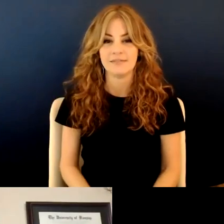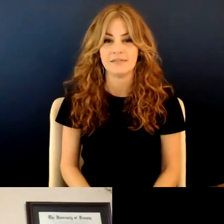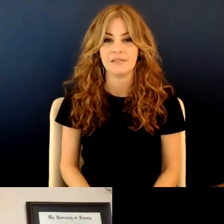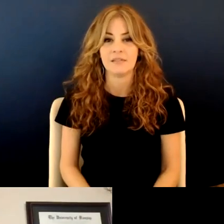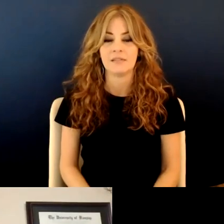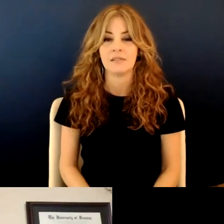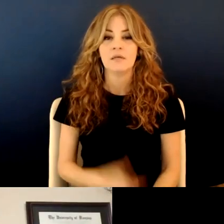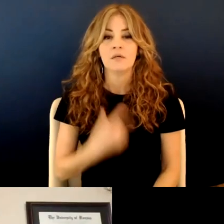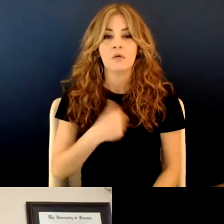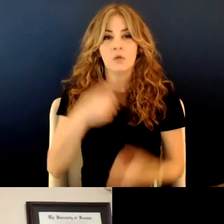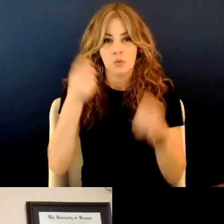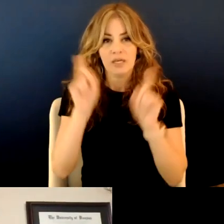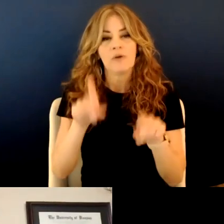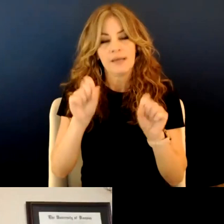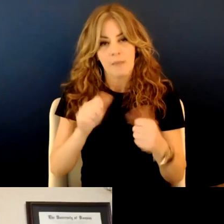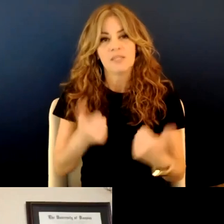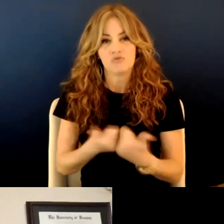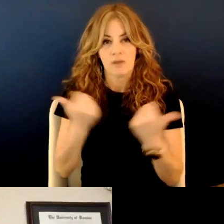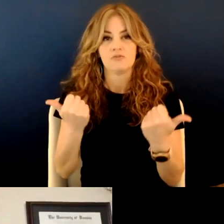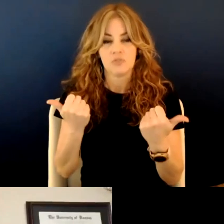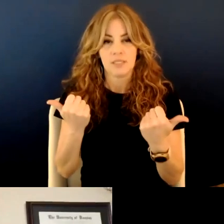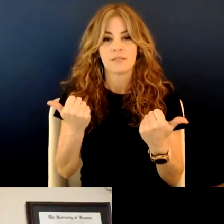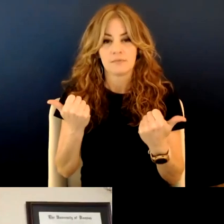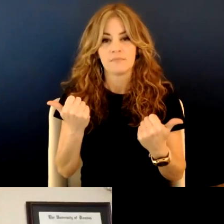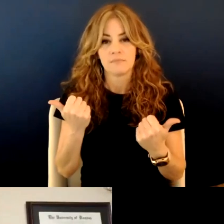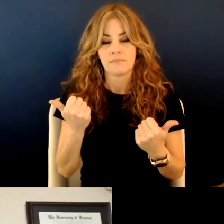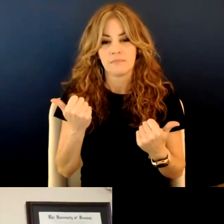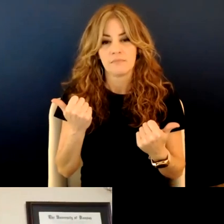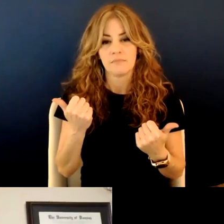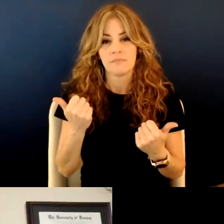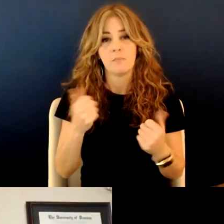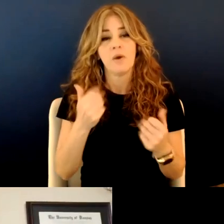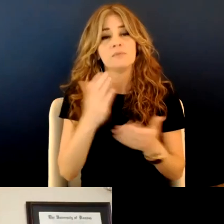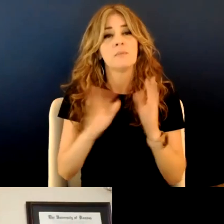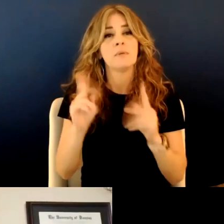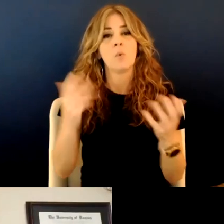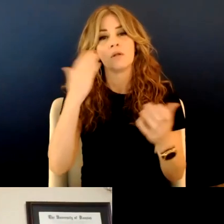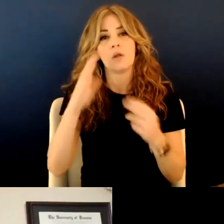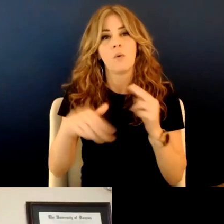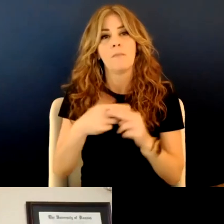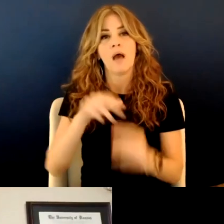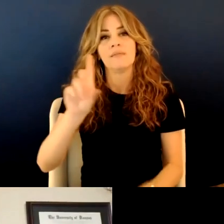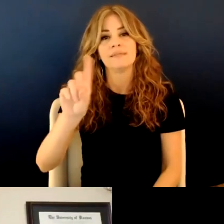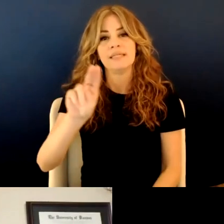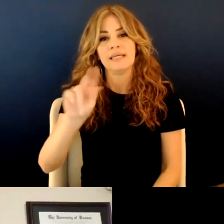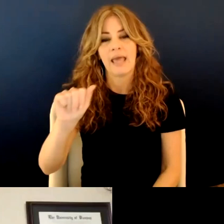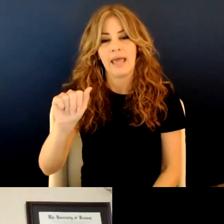it, it, it can be challenging. Uh, uh, there are folks who also want to know about the DNA. Uh,